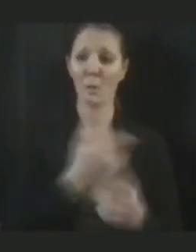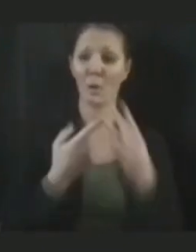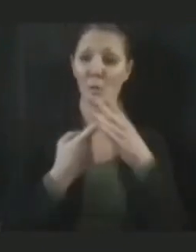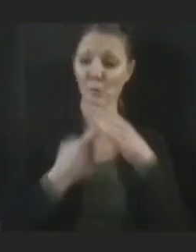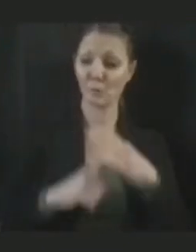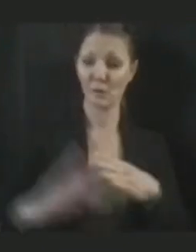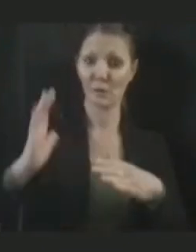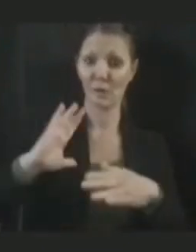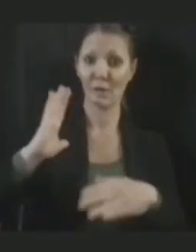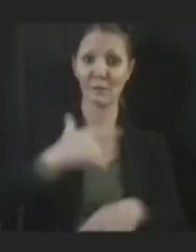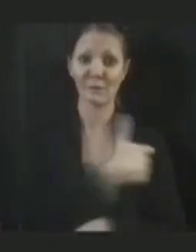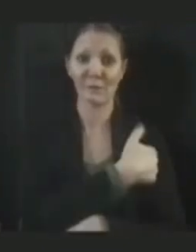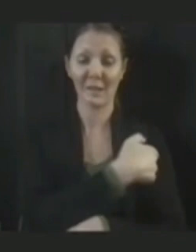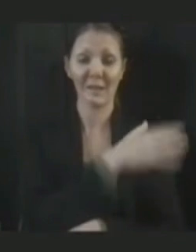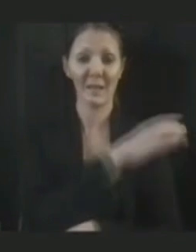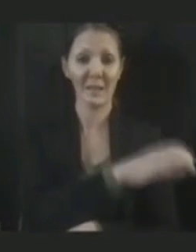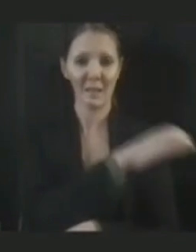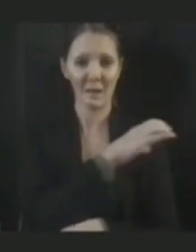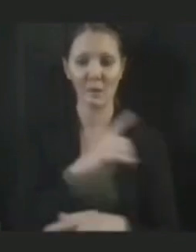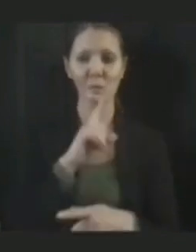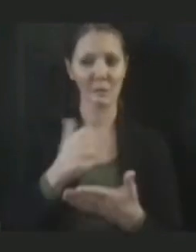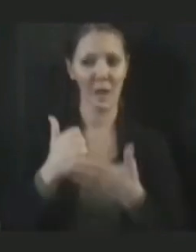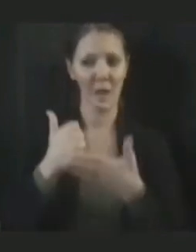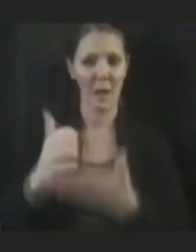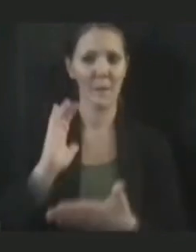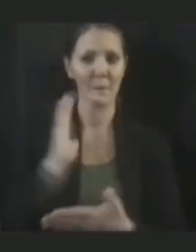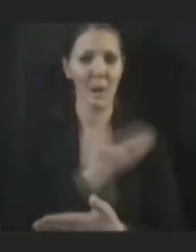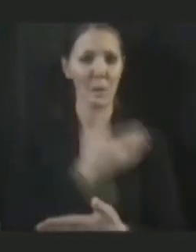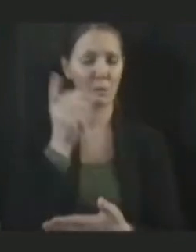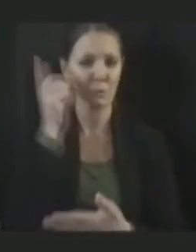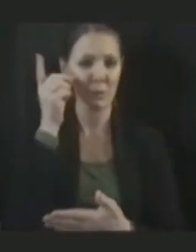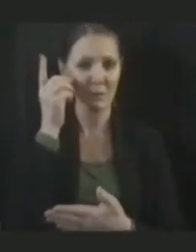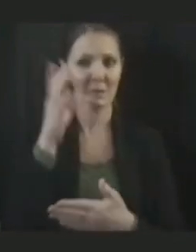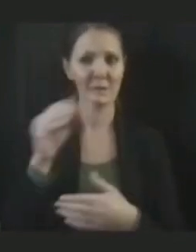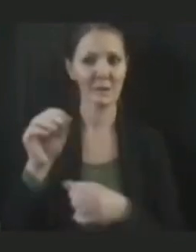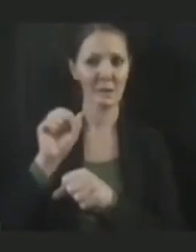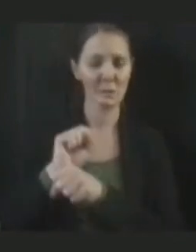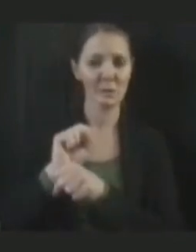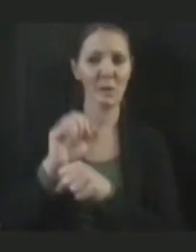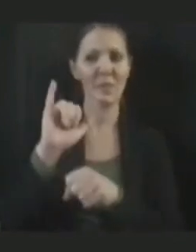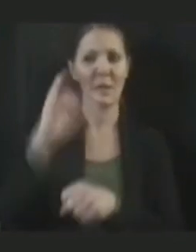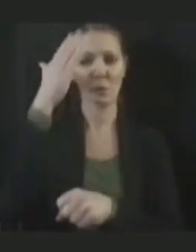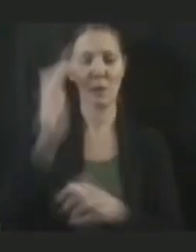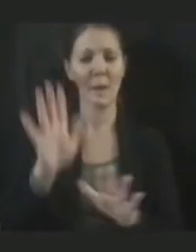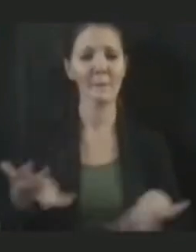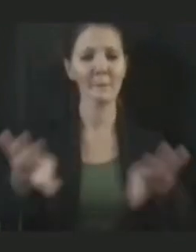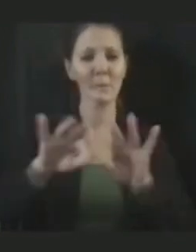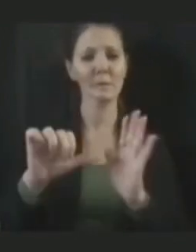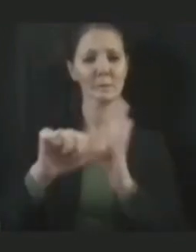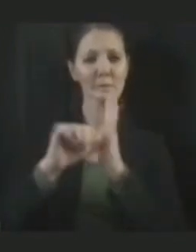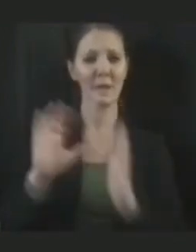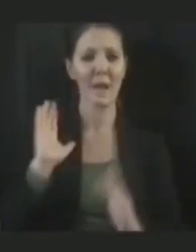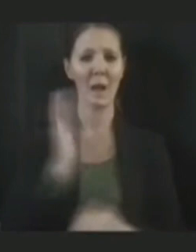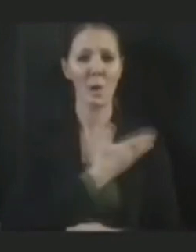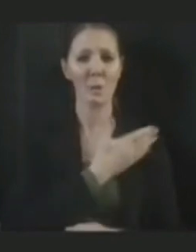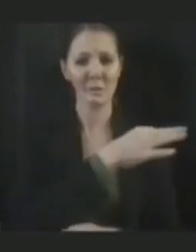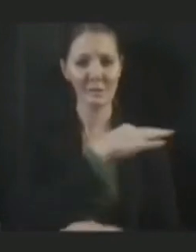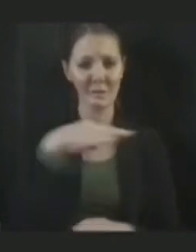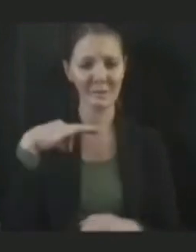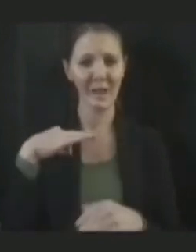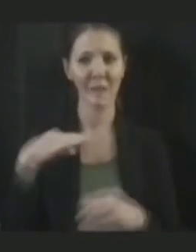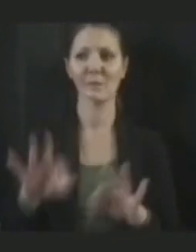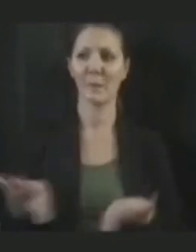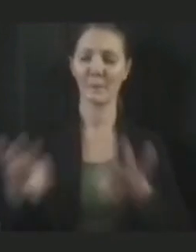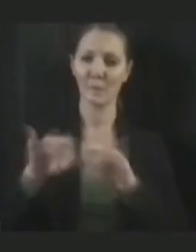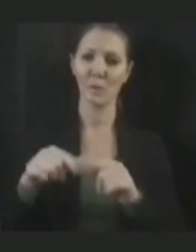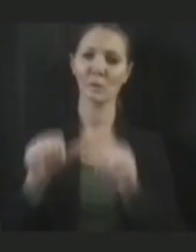residents, and we continue to educate our staff on the importance and the value of getting vaccinated and boosted. So thank you for having us here today, Governor.